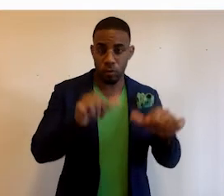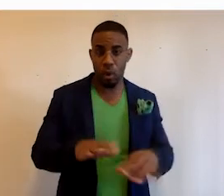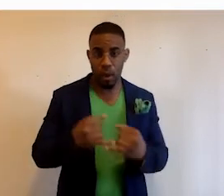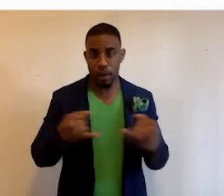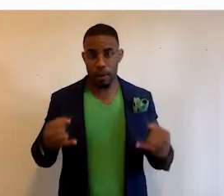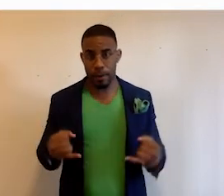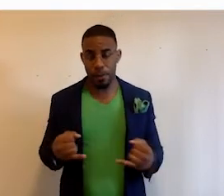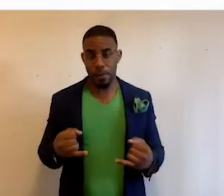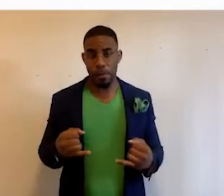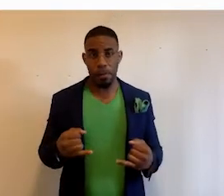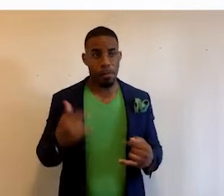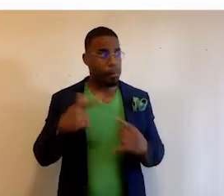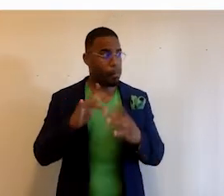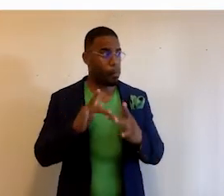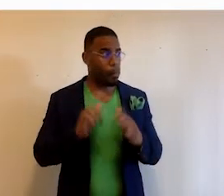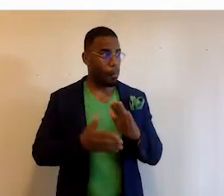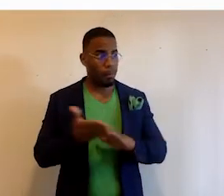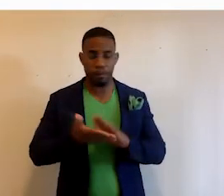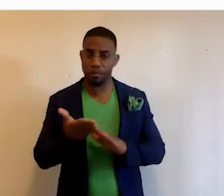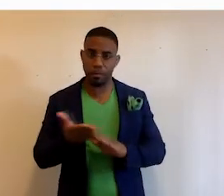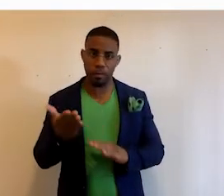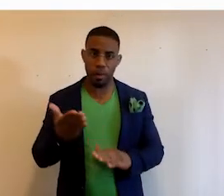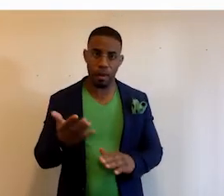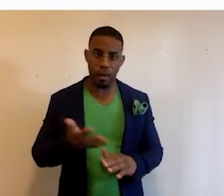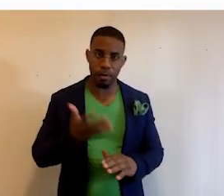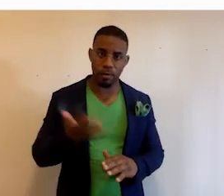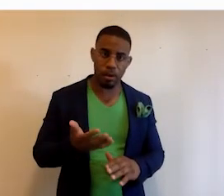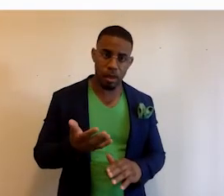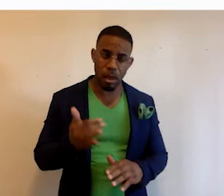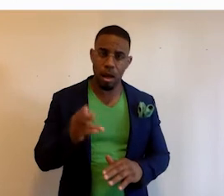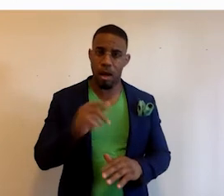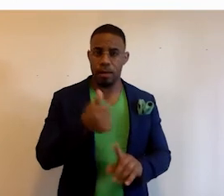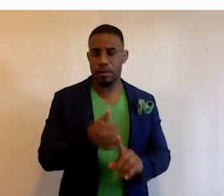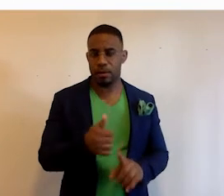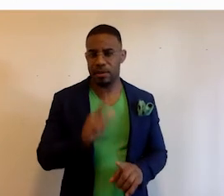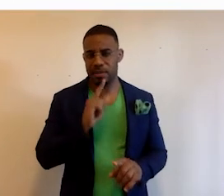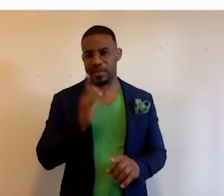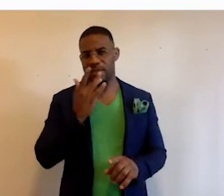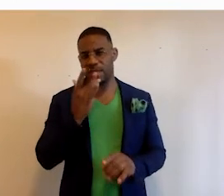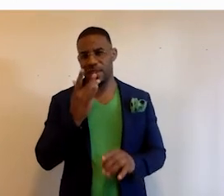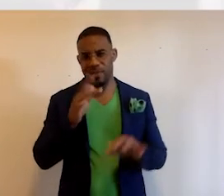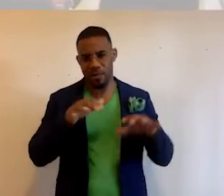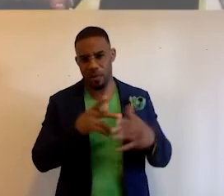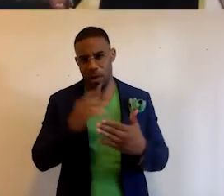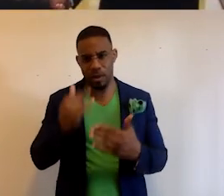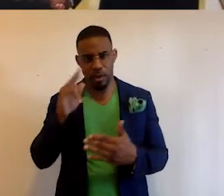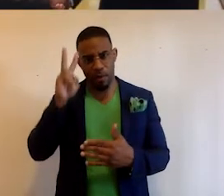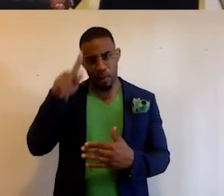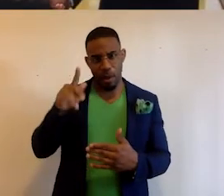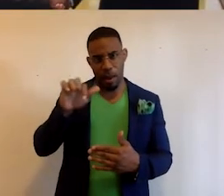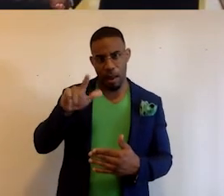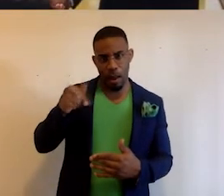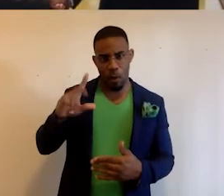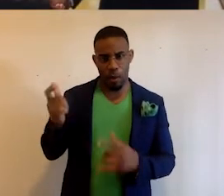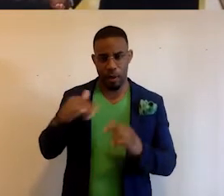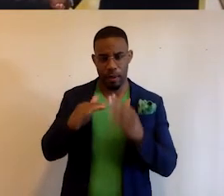online, as well as a site that ran the Empowerment Zone itself. This is a favorite project of Vice President Al Gore. So, when he